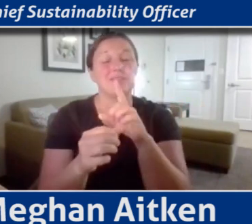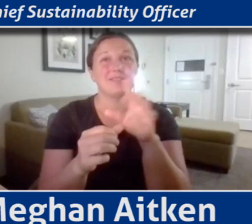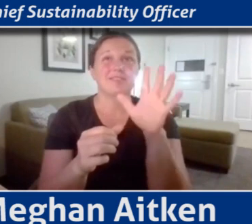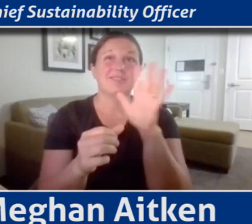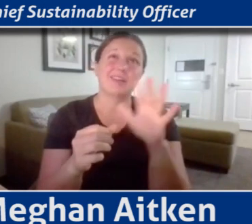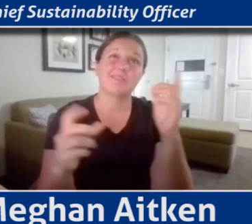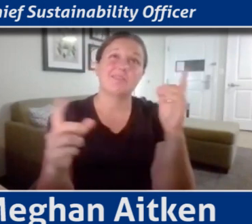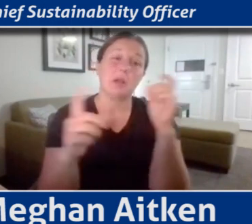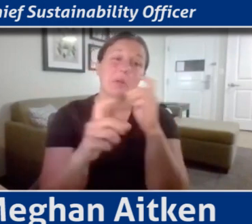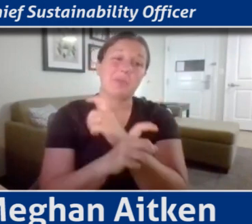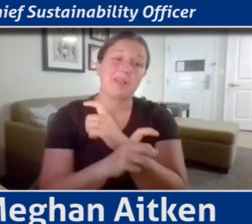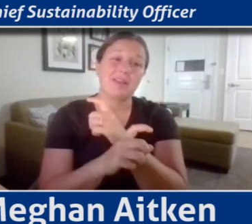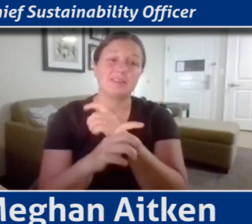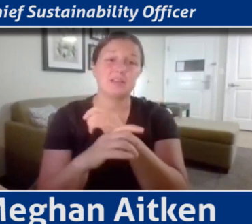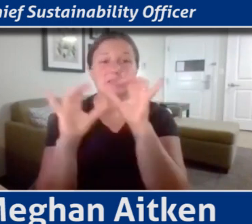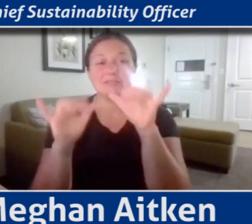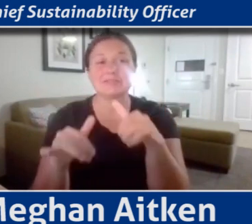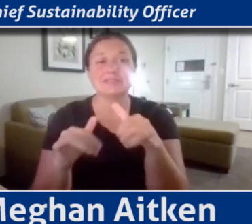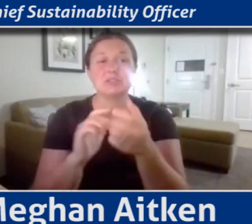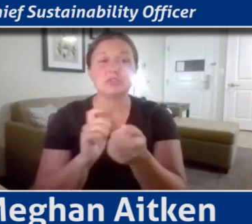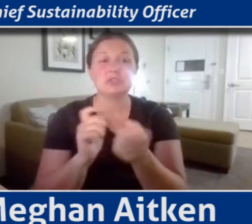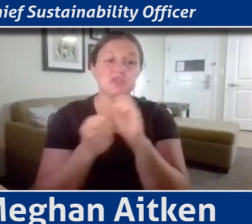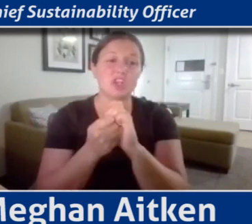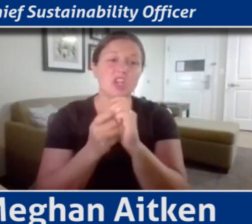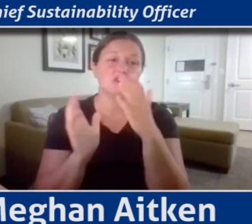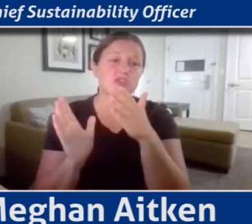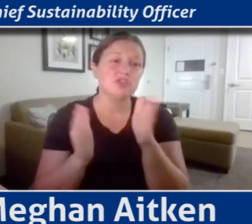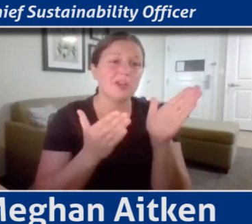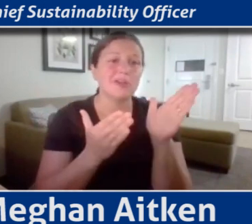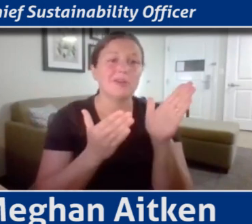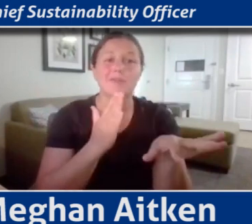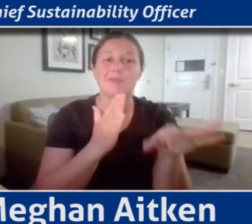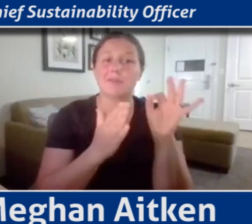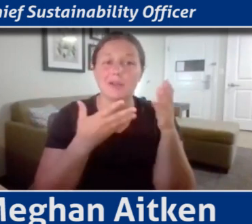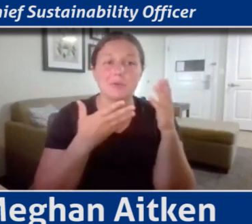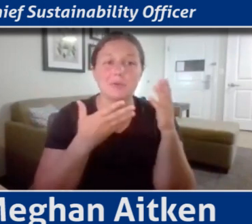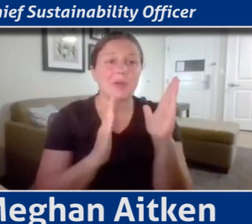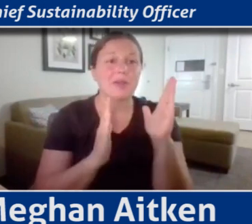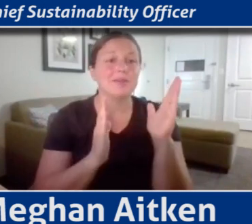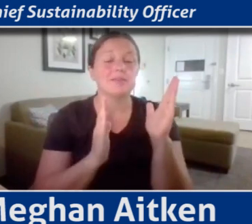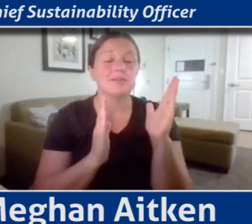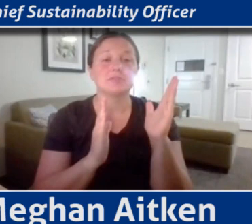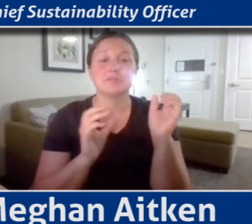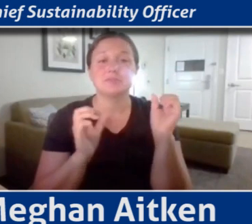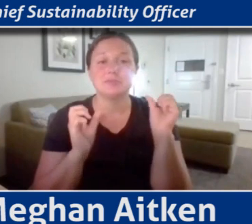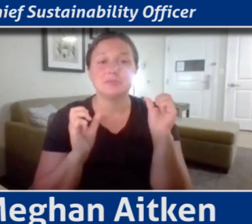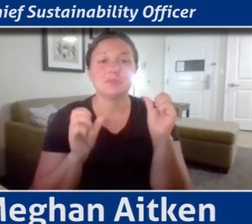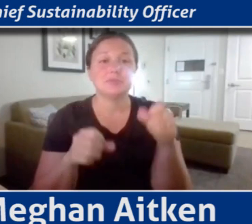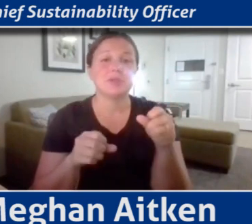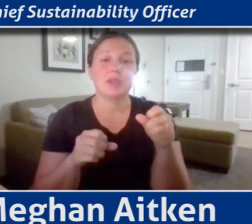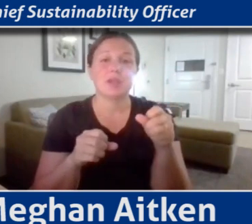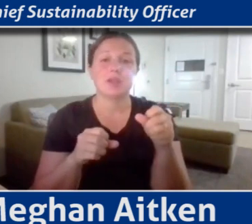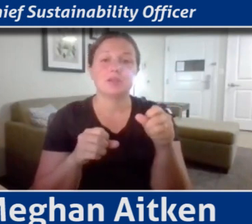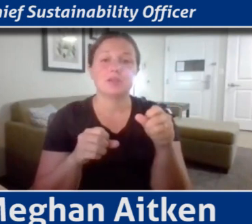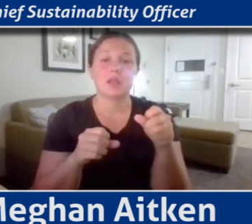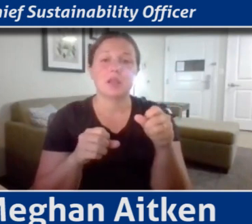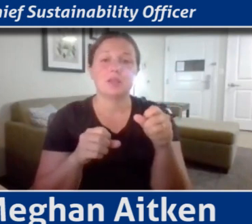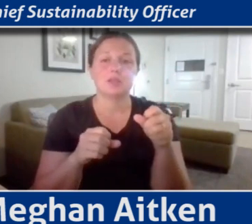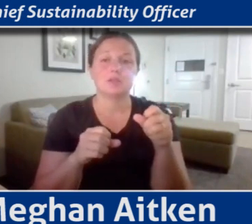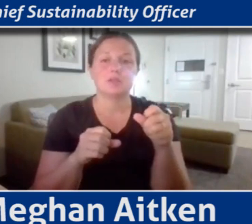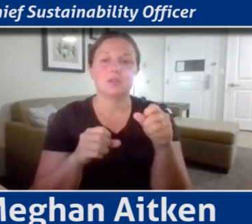talking about systems changes and shifts and finding ways in which you can tame that complexity and